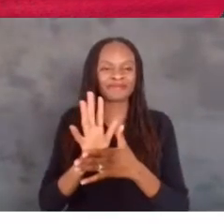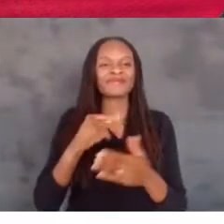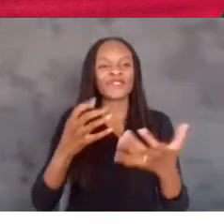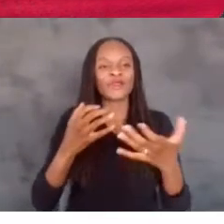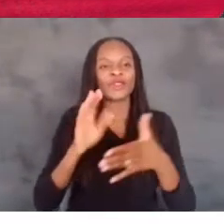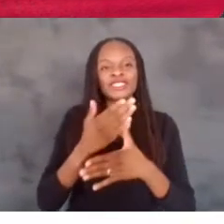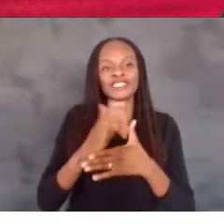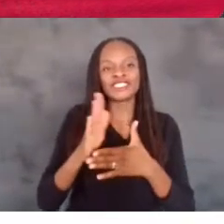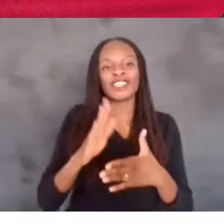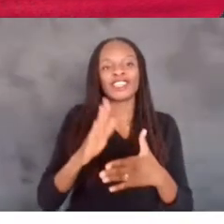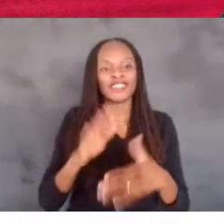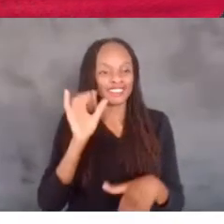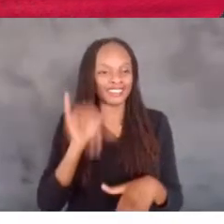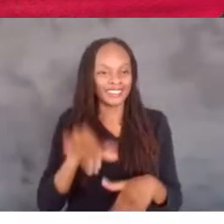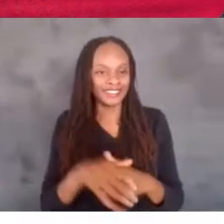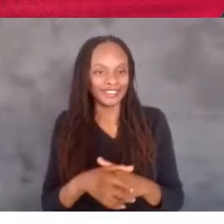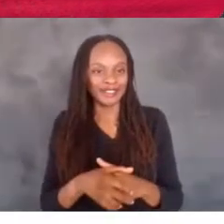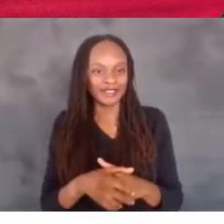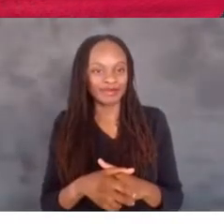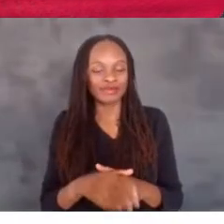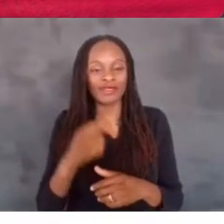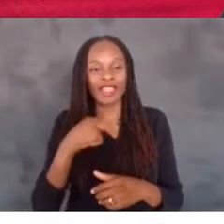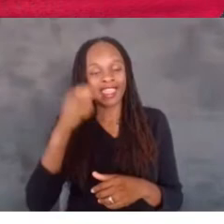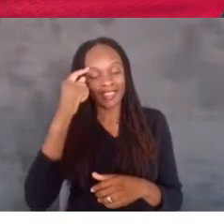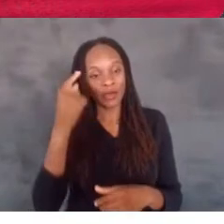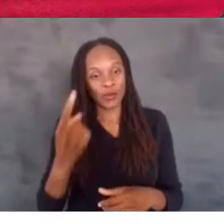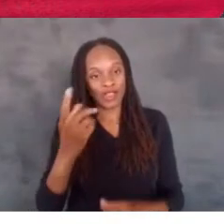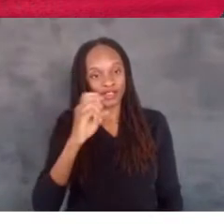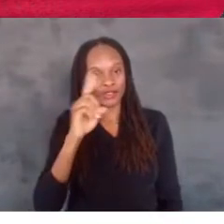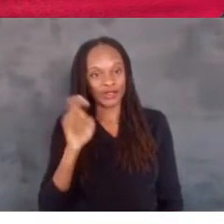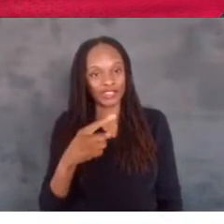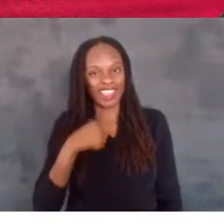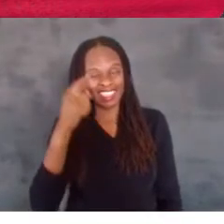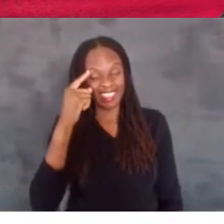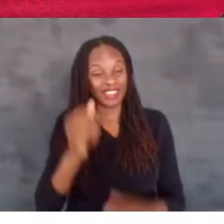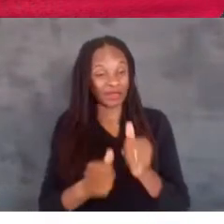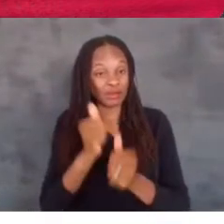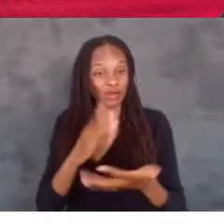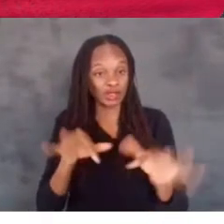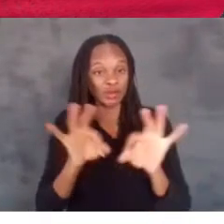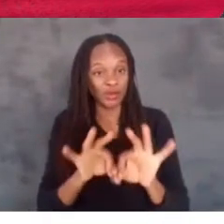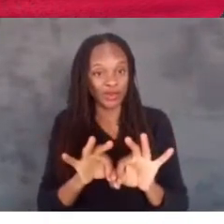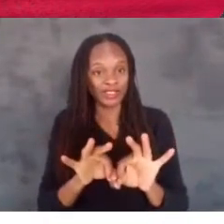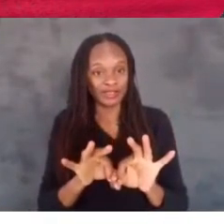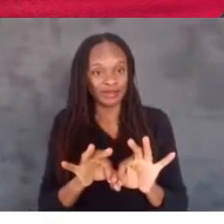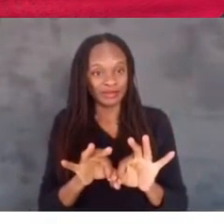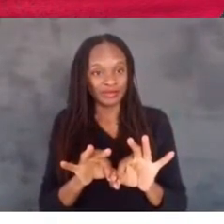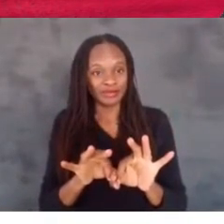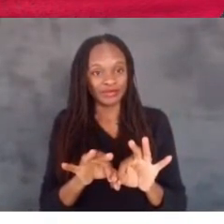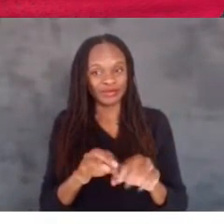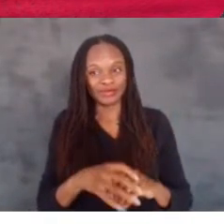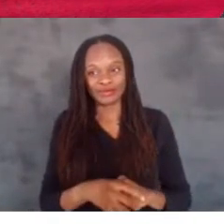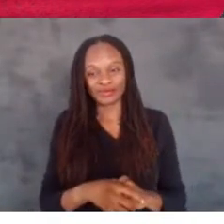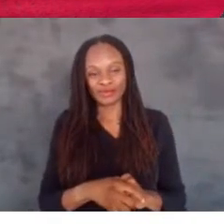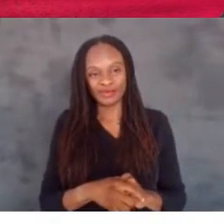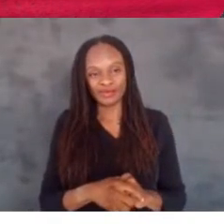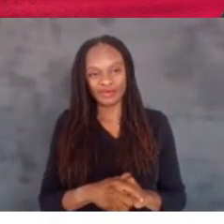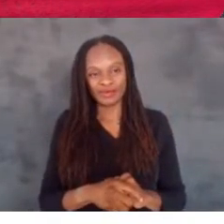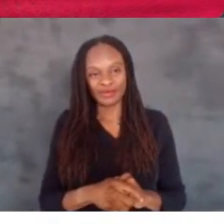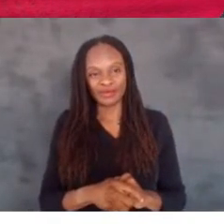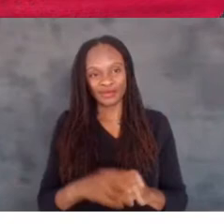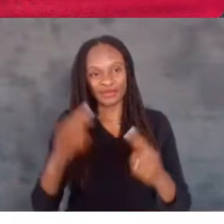those shout-outs. But I think one question that I think is most important to, you know, our